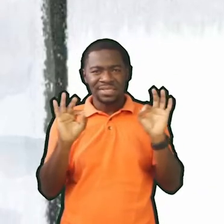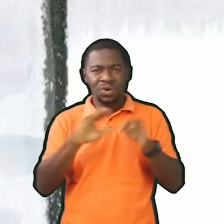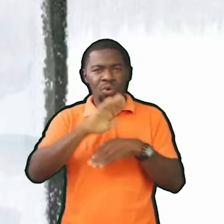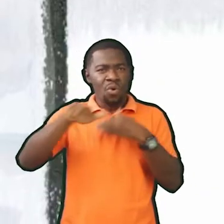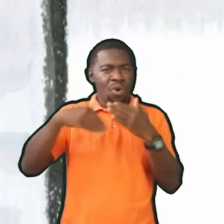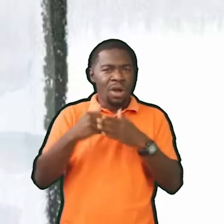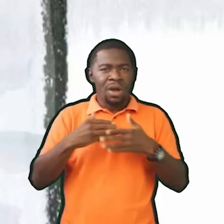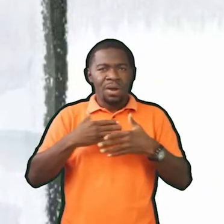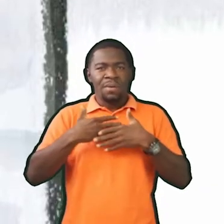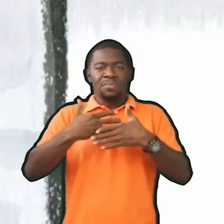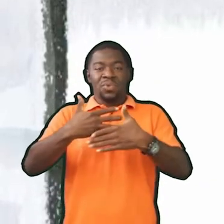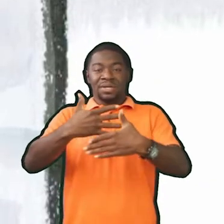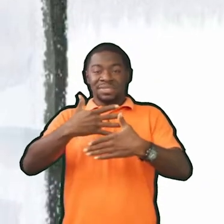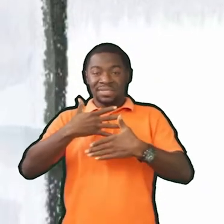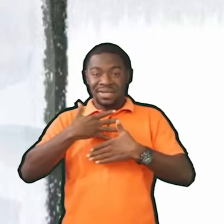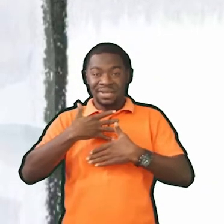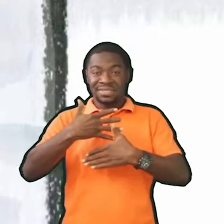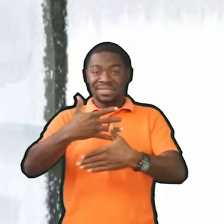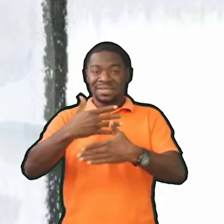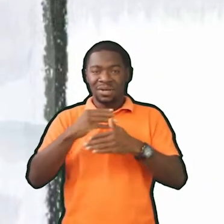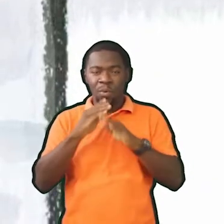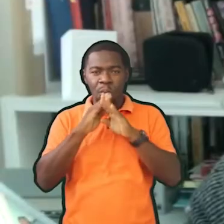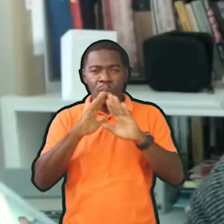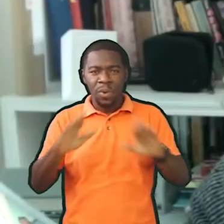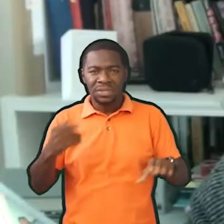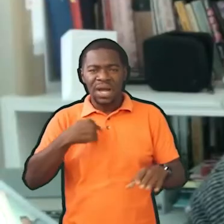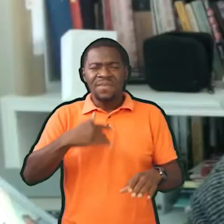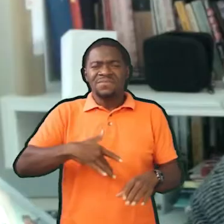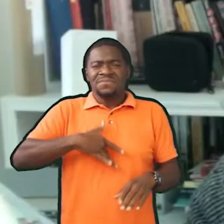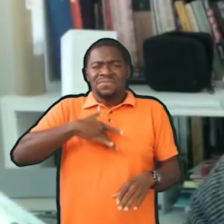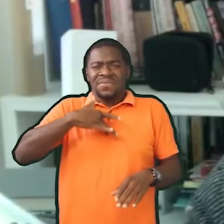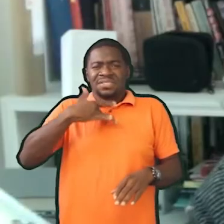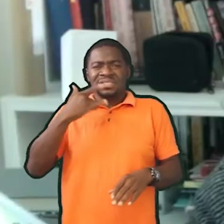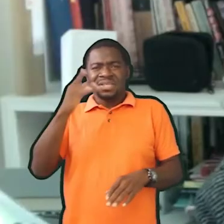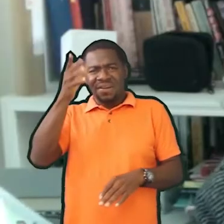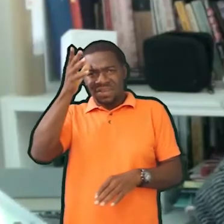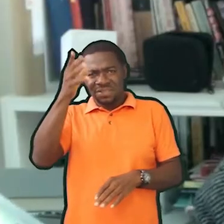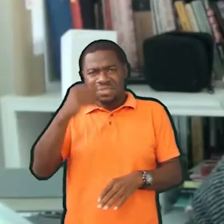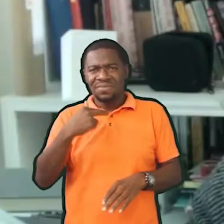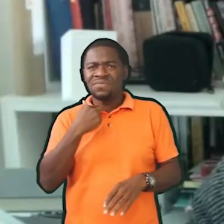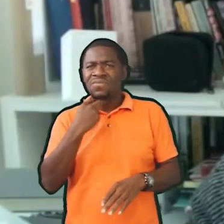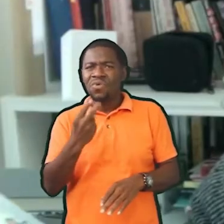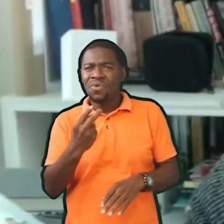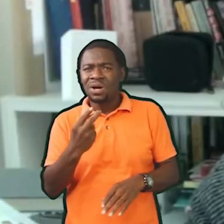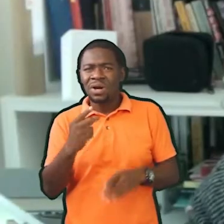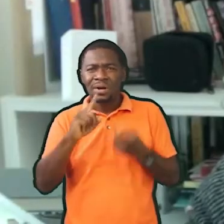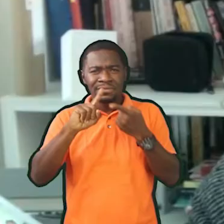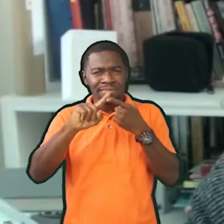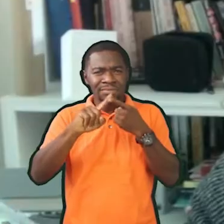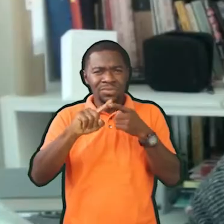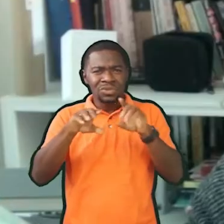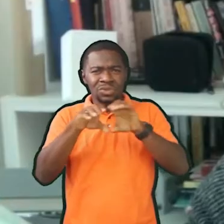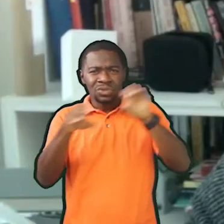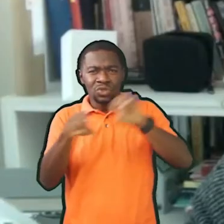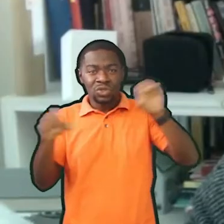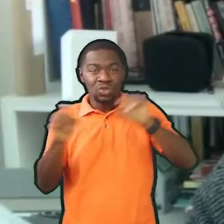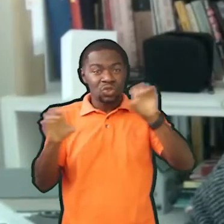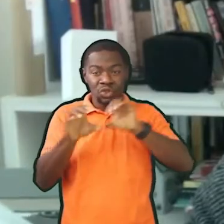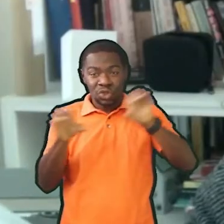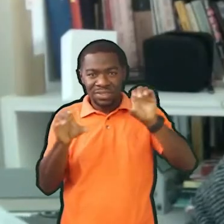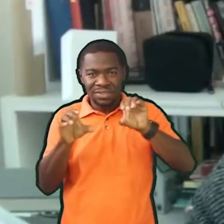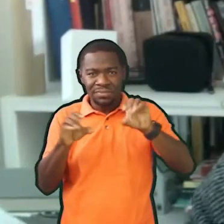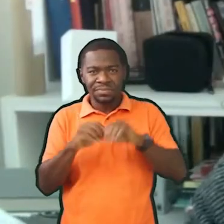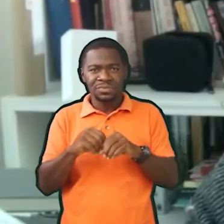everything is breathing quietly. Then I feel Dad's voice. One banisters